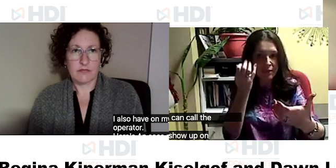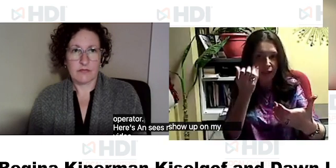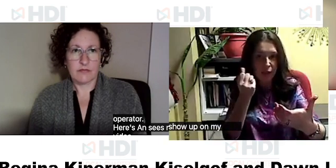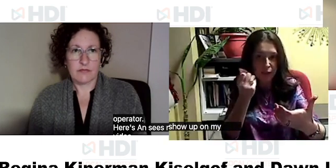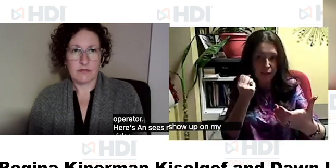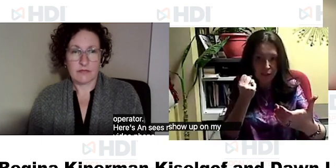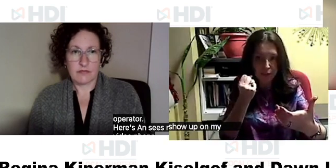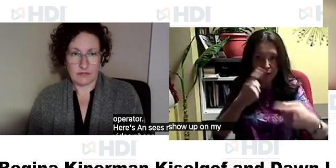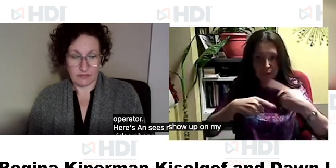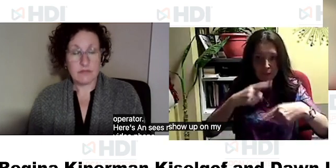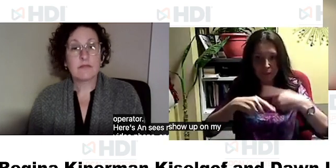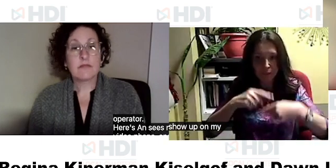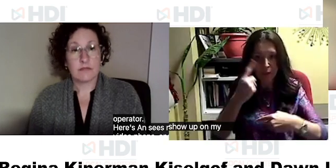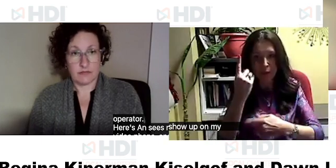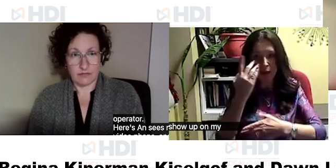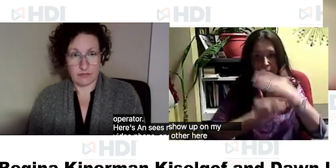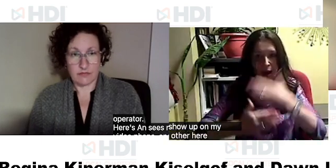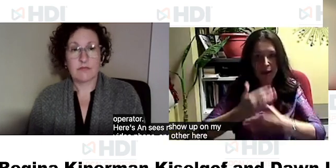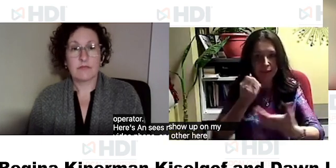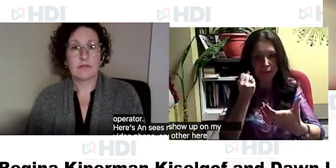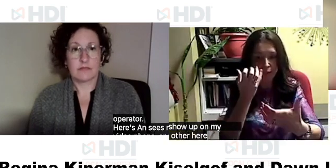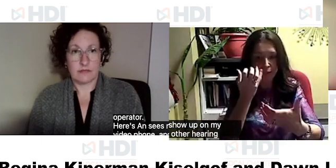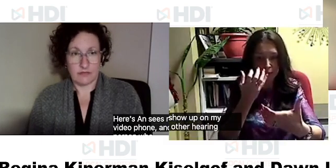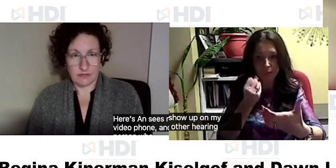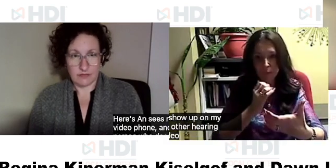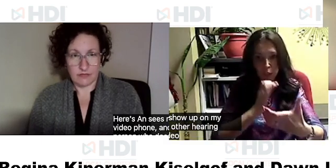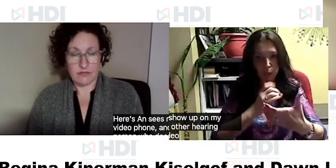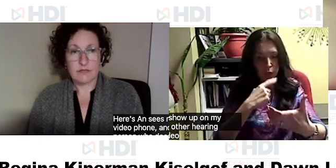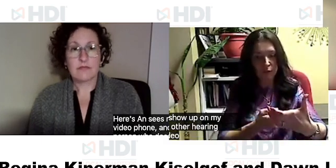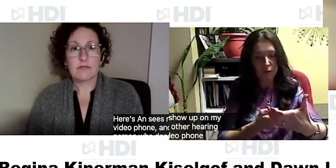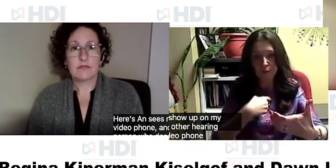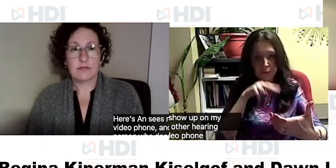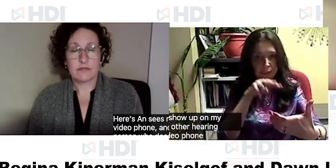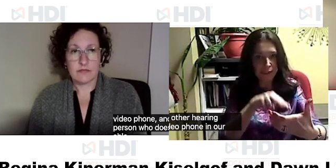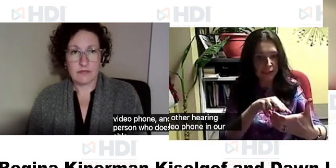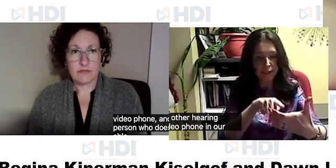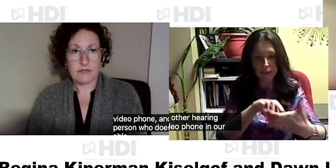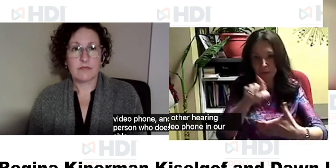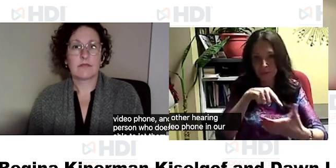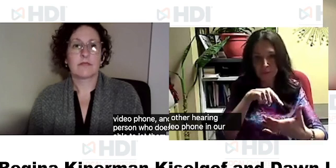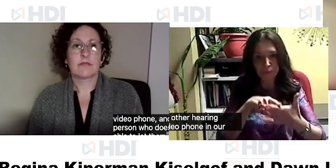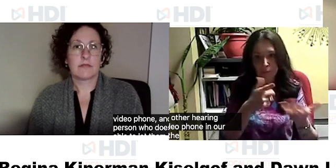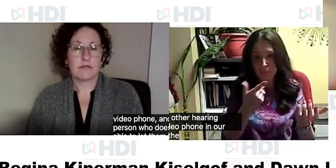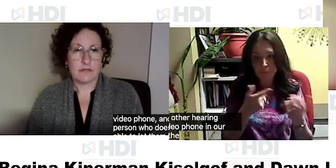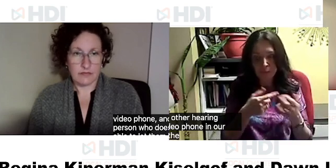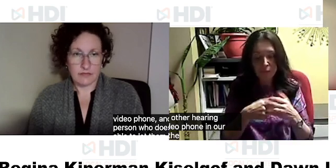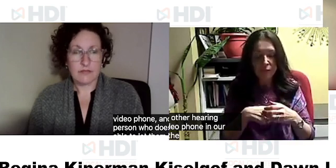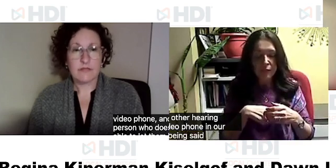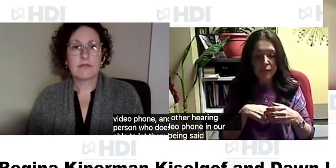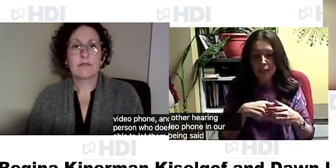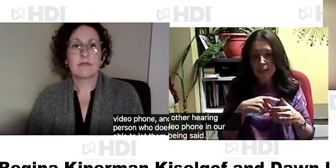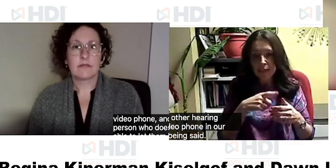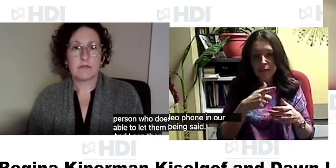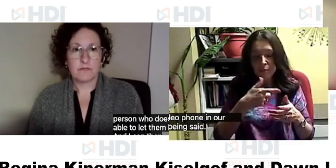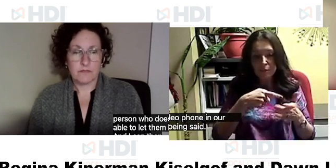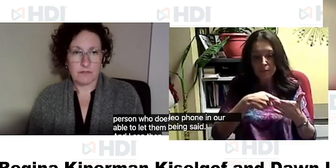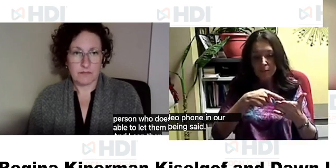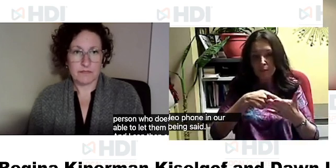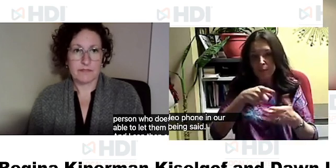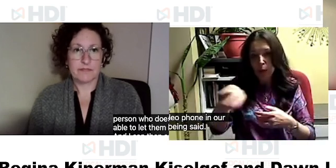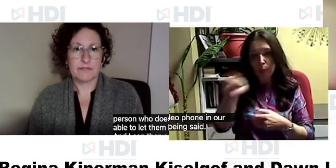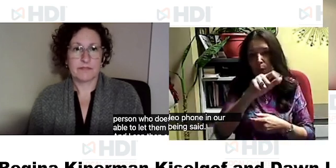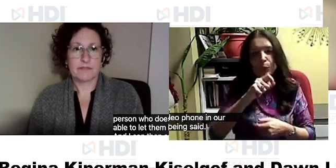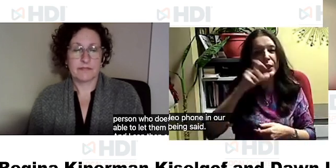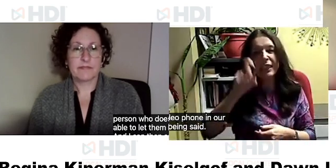phone and they call the other hearing person who doesn't have a video phone and are able to let them know what is being said and i can then see what's